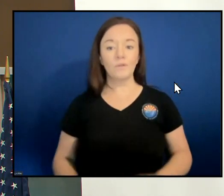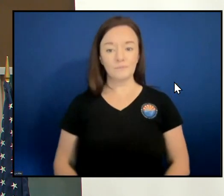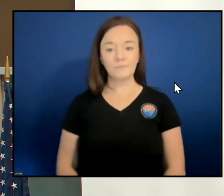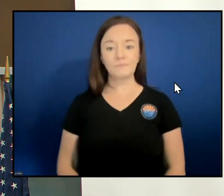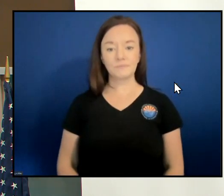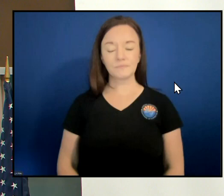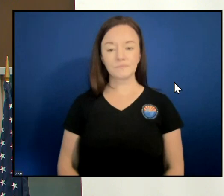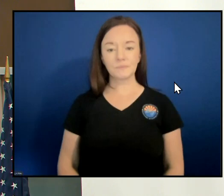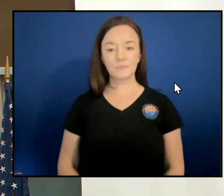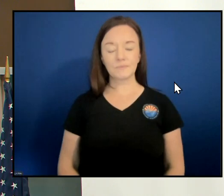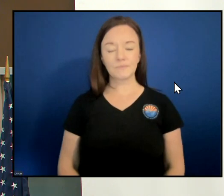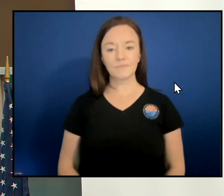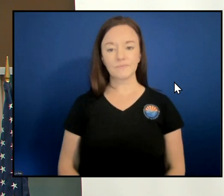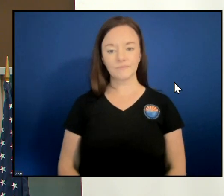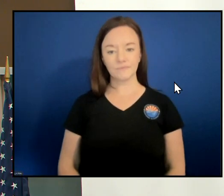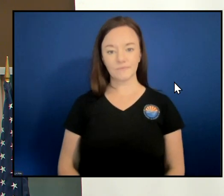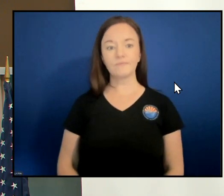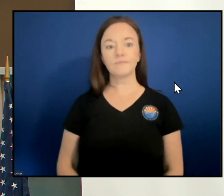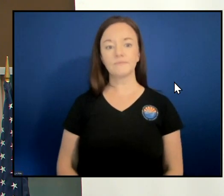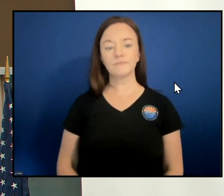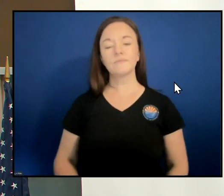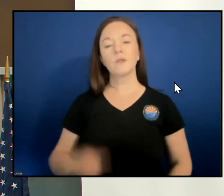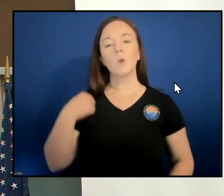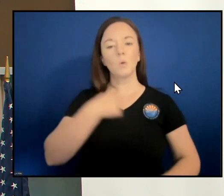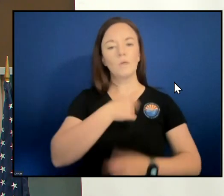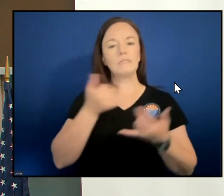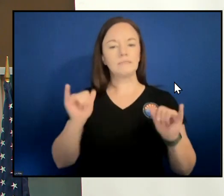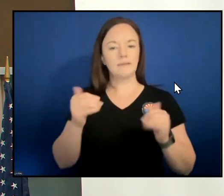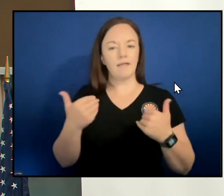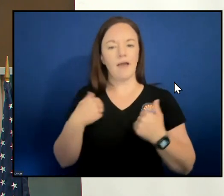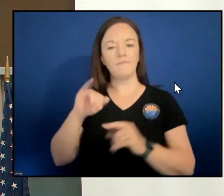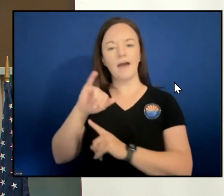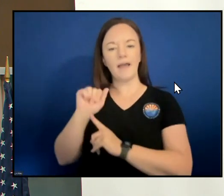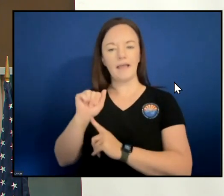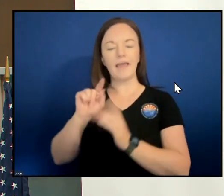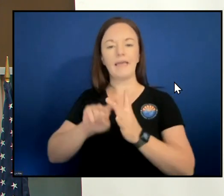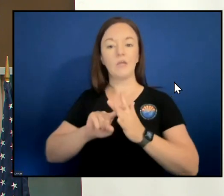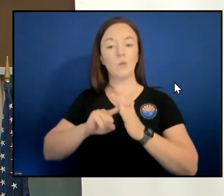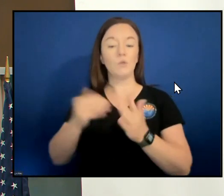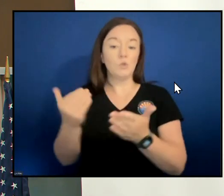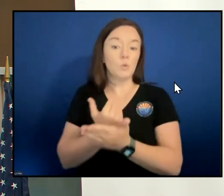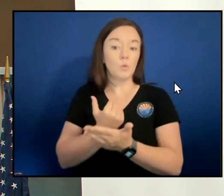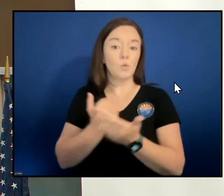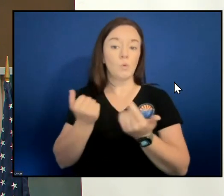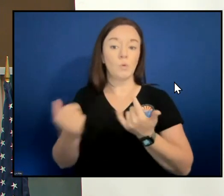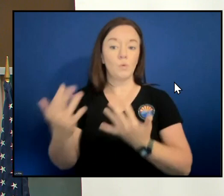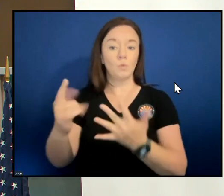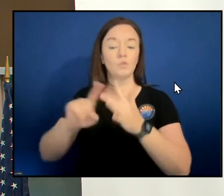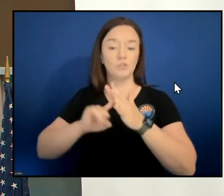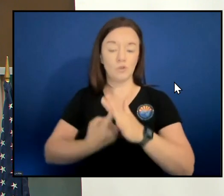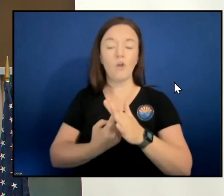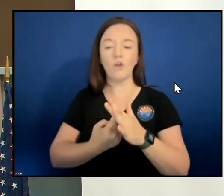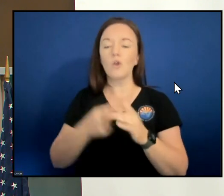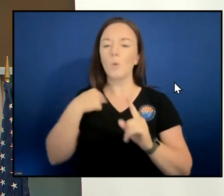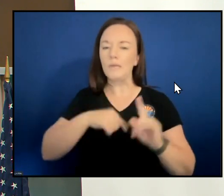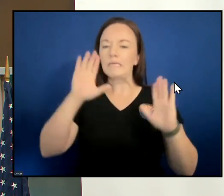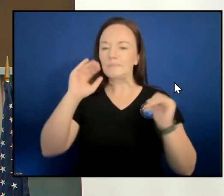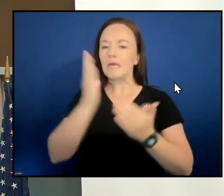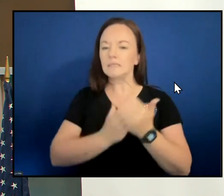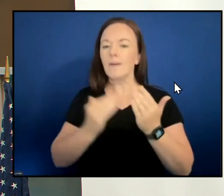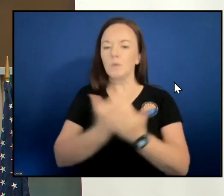We maintain initial attack responsibility for the fire, and so we're expecting some new fires from the lightning we received yesterday.